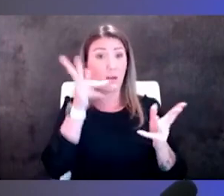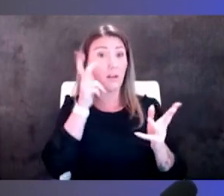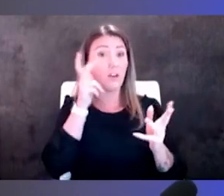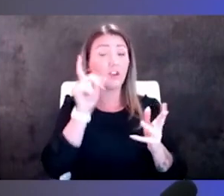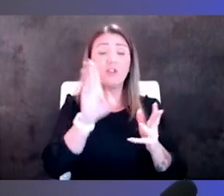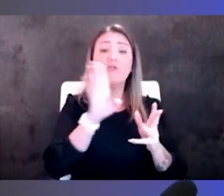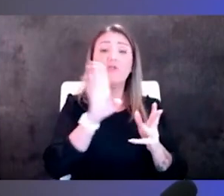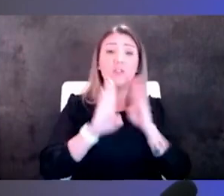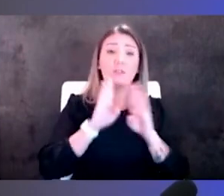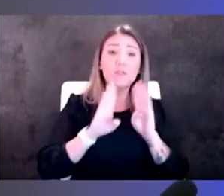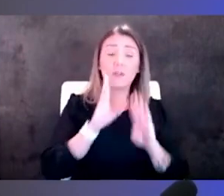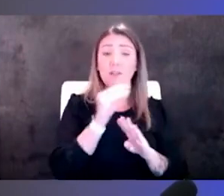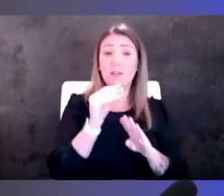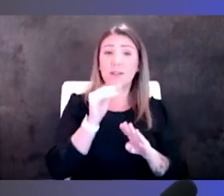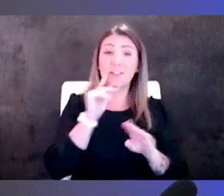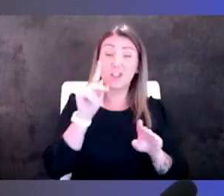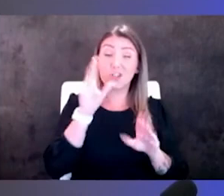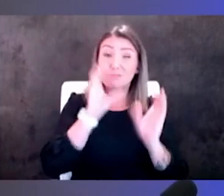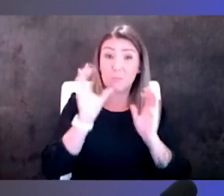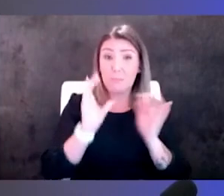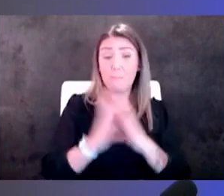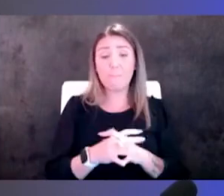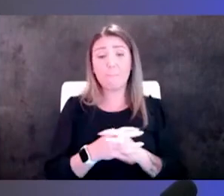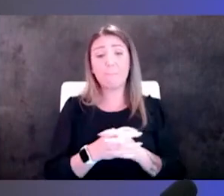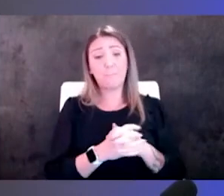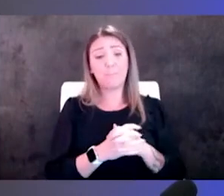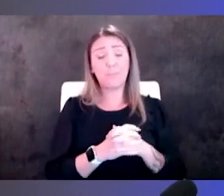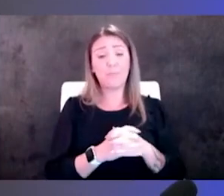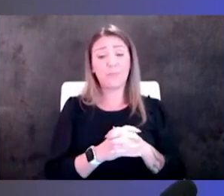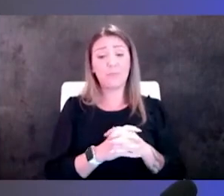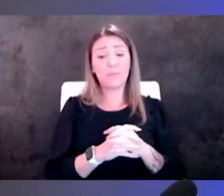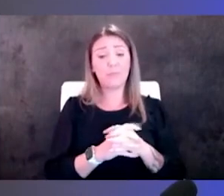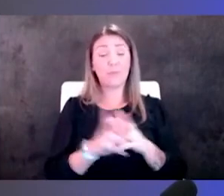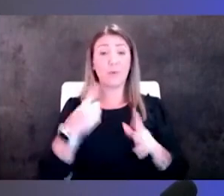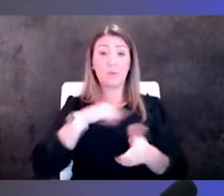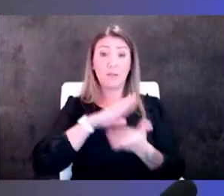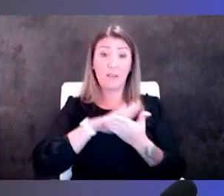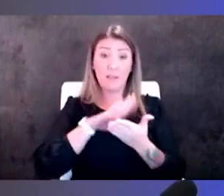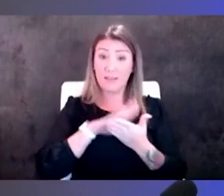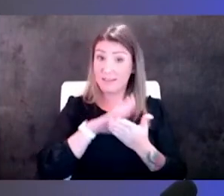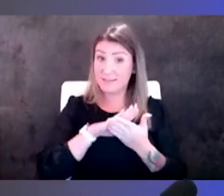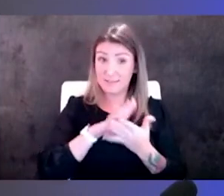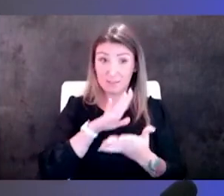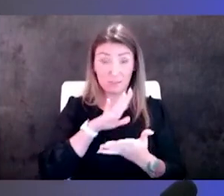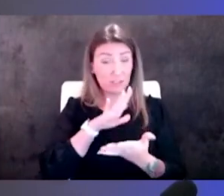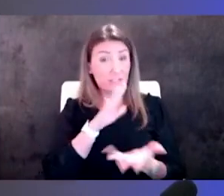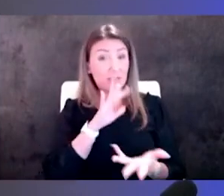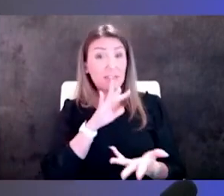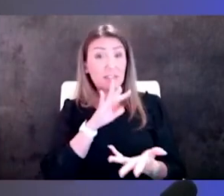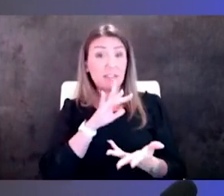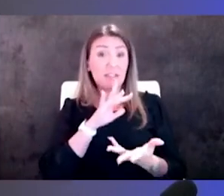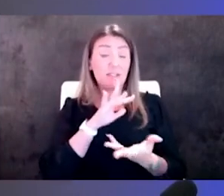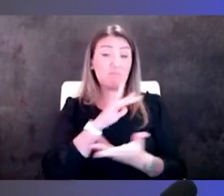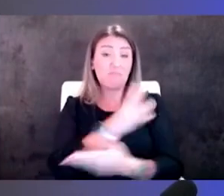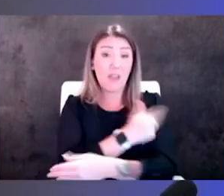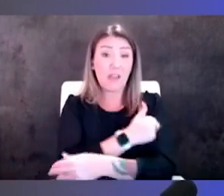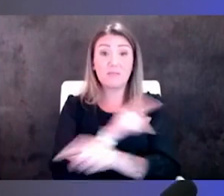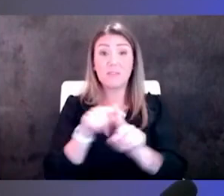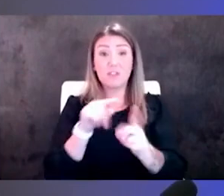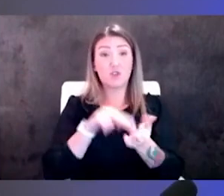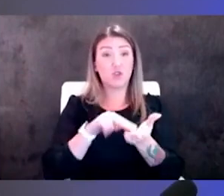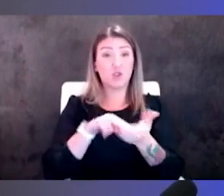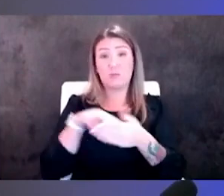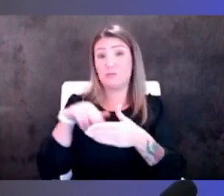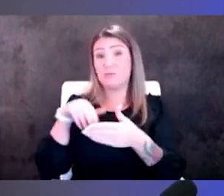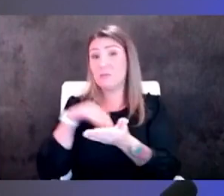and and they're looking so we we need you know we are an academic institution both nursing physicians you you name it we train them all